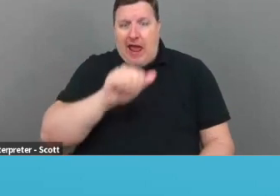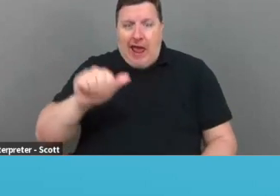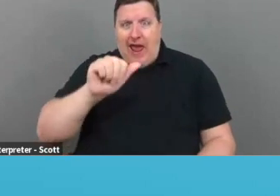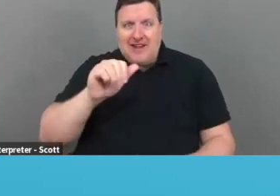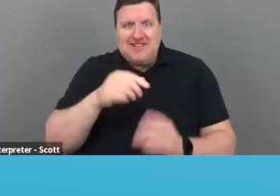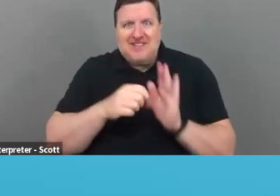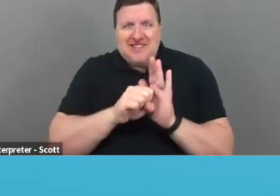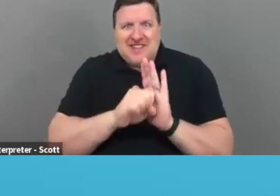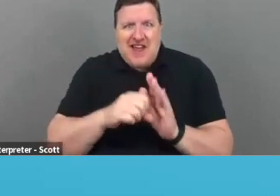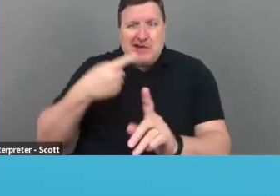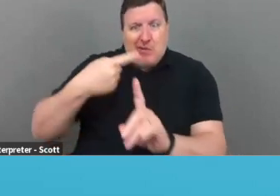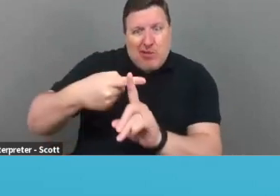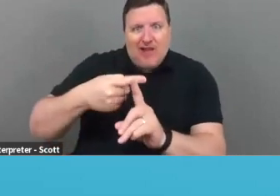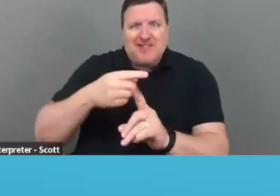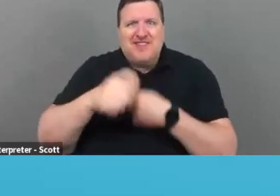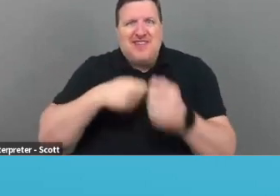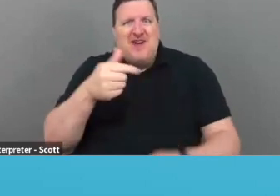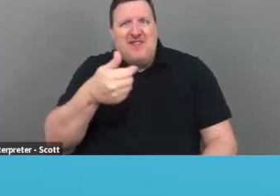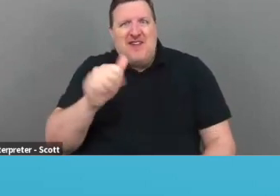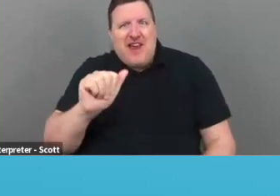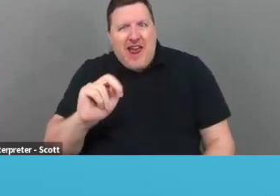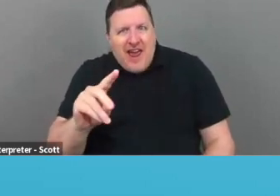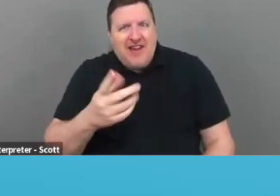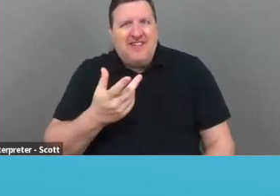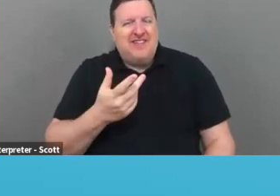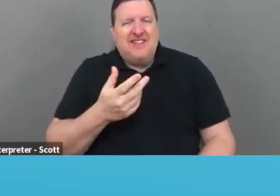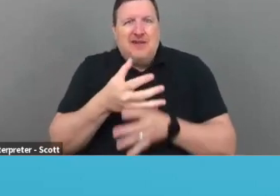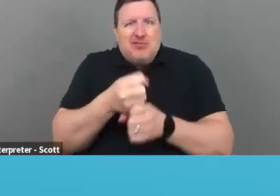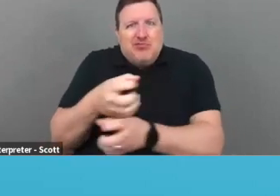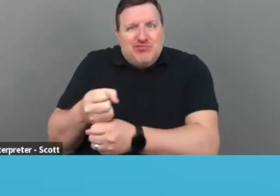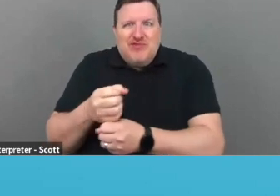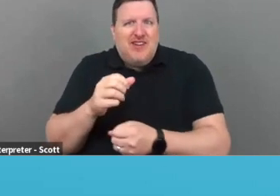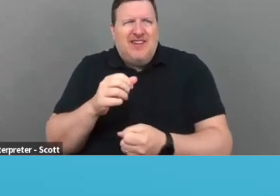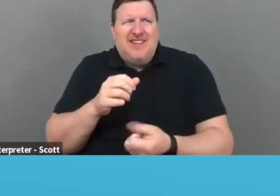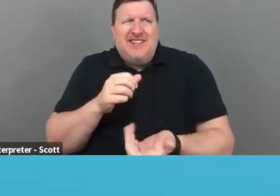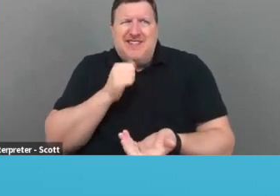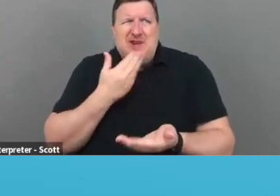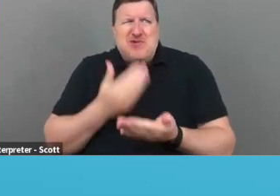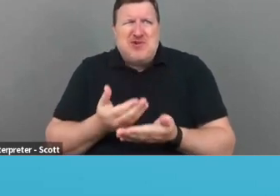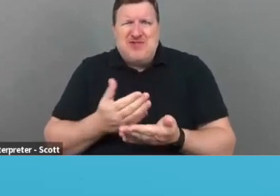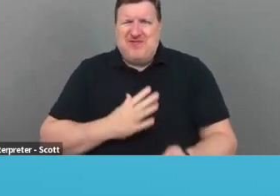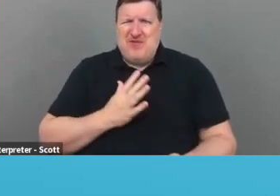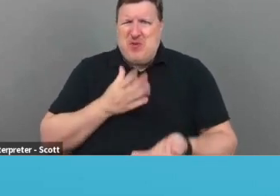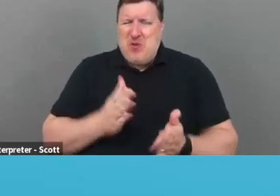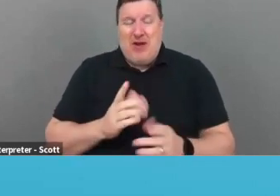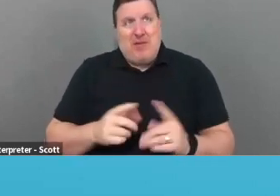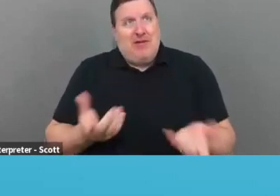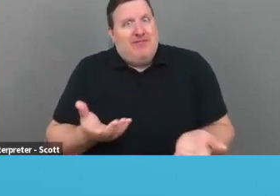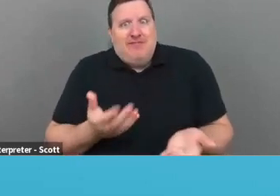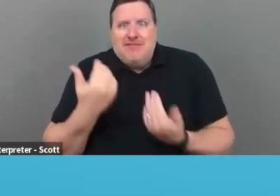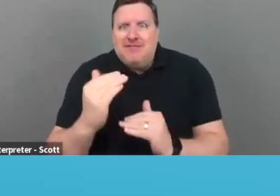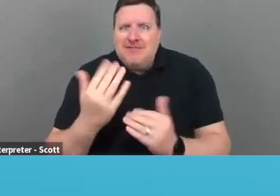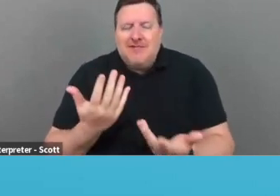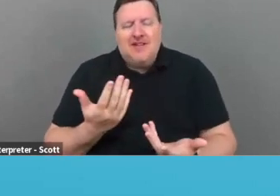abbreviations, which is not generally a good practice. But some still